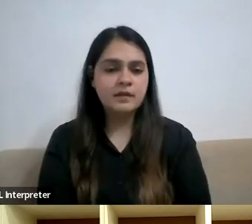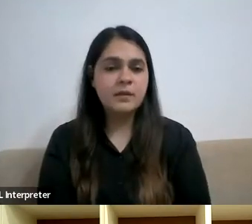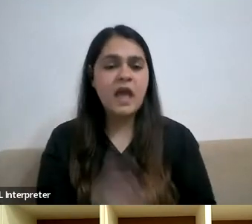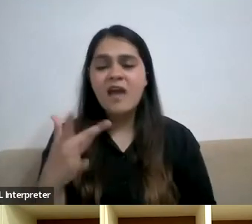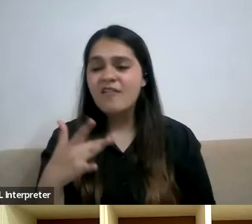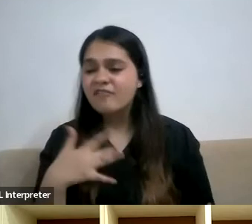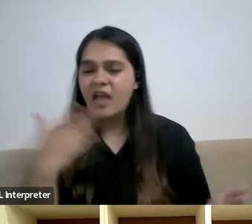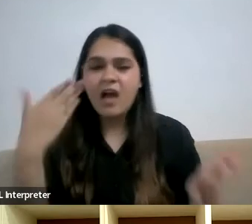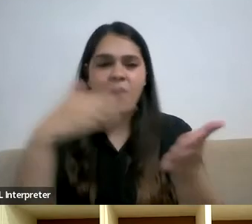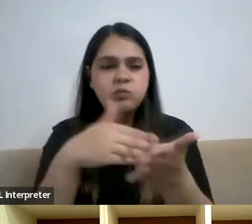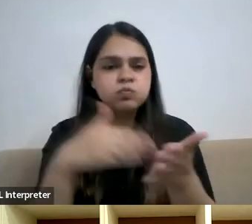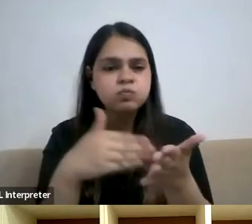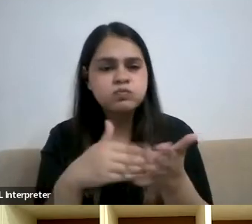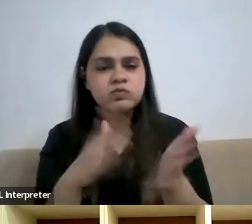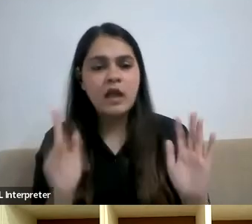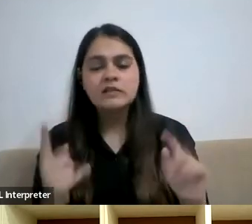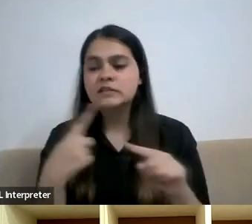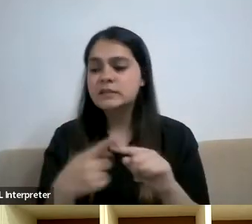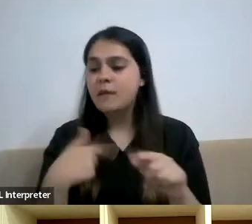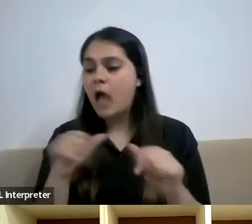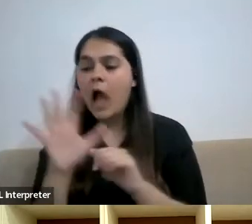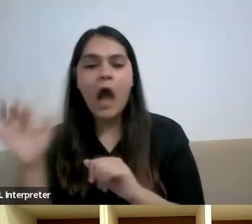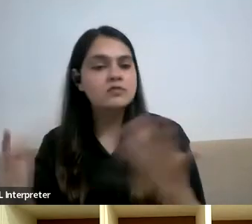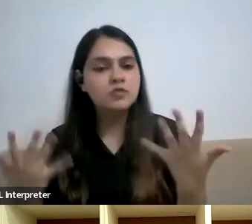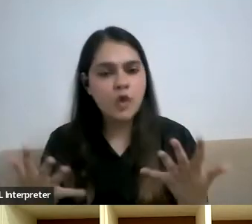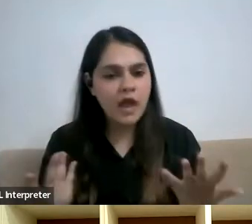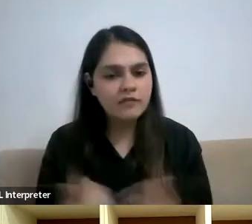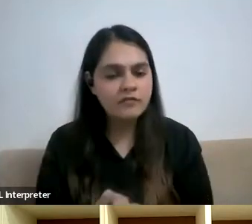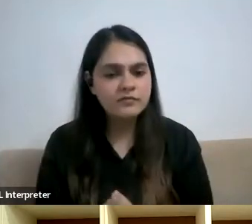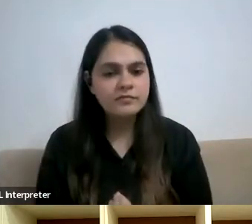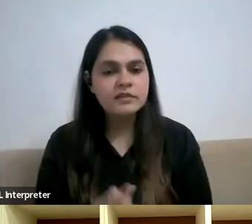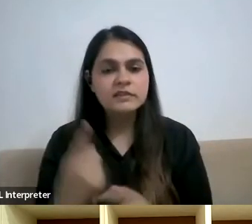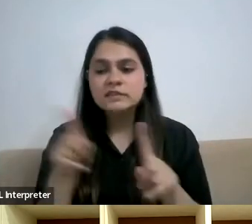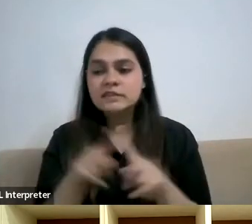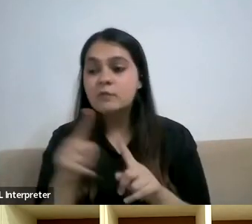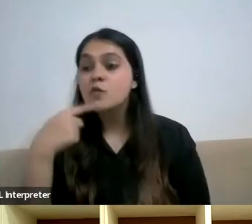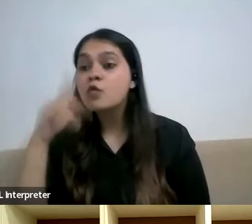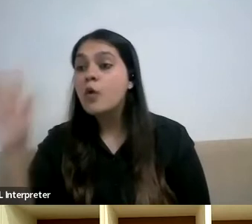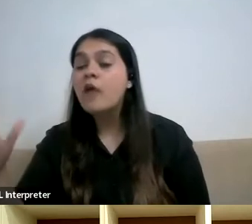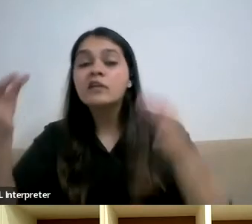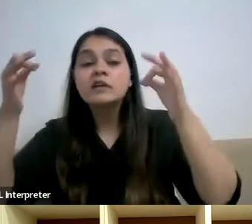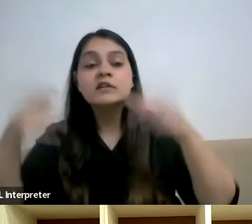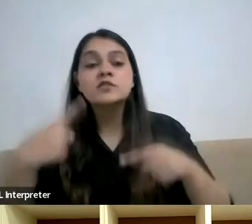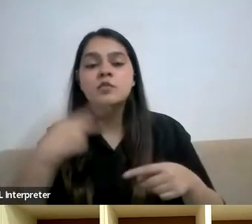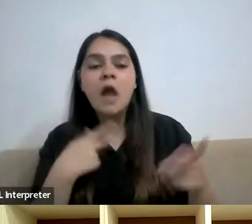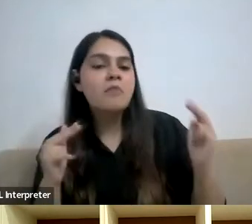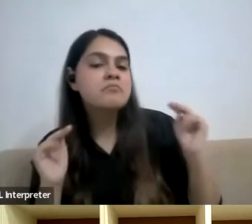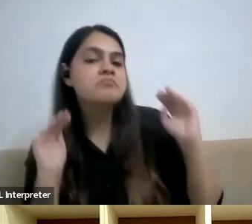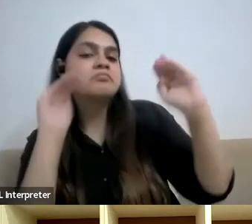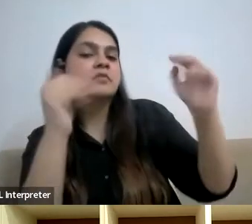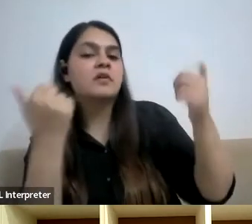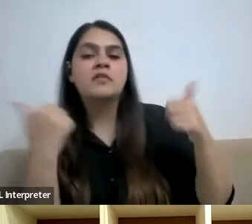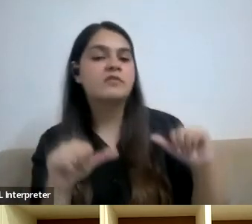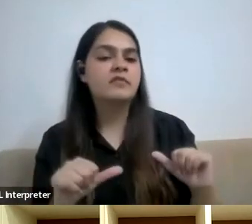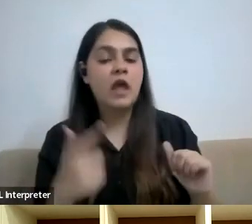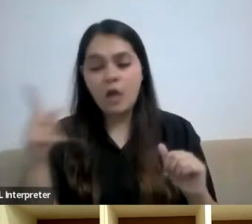barriers, they're not getting access to the key people who make decisions. So they have to work at a very bottom